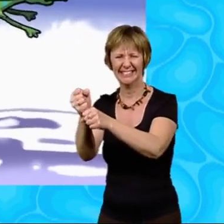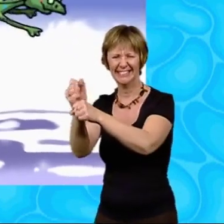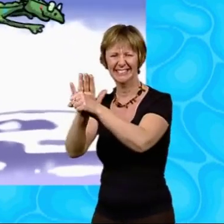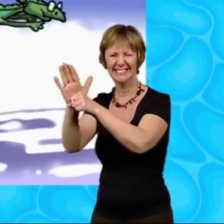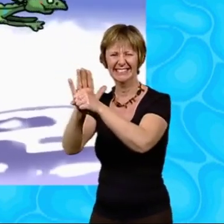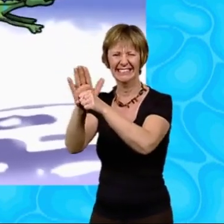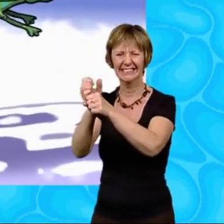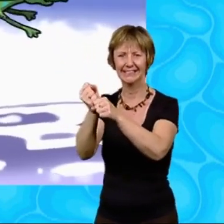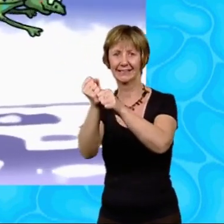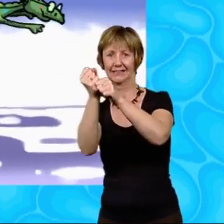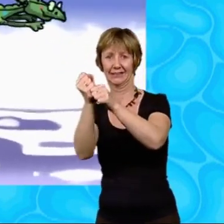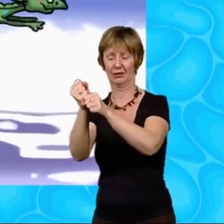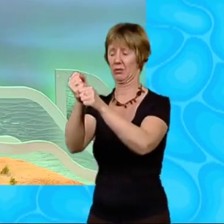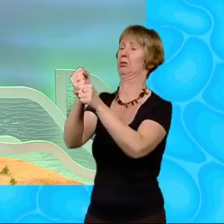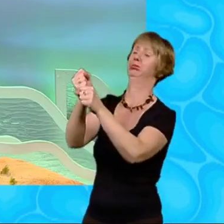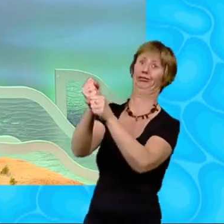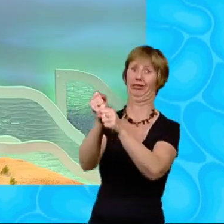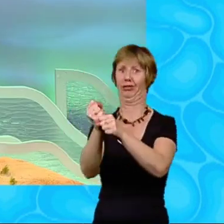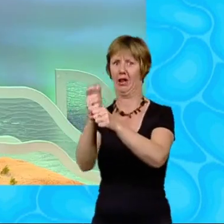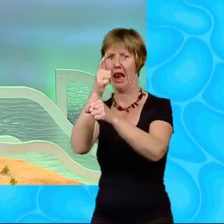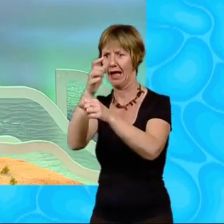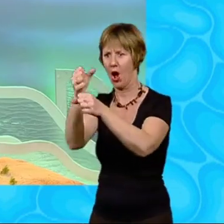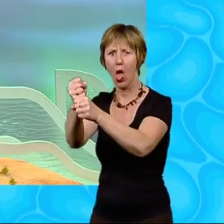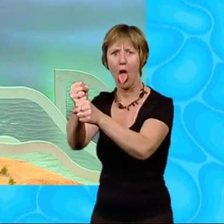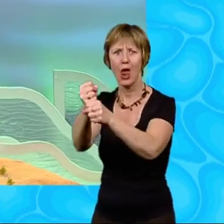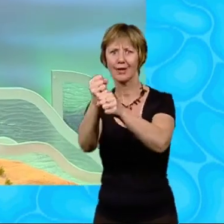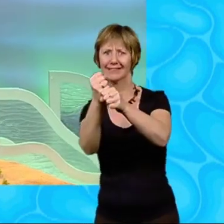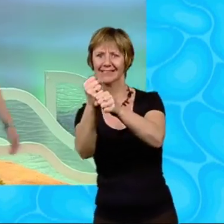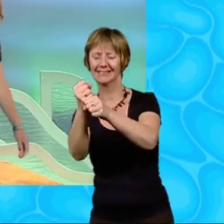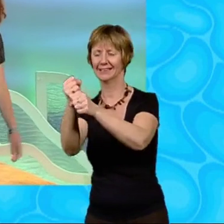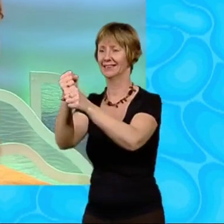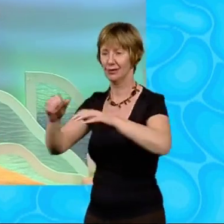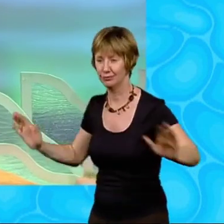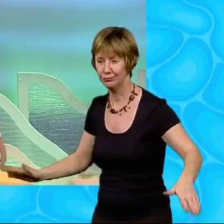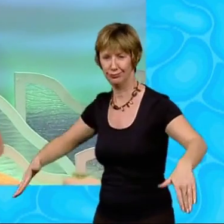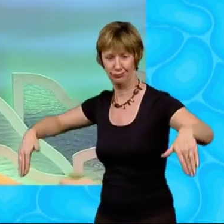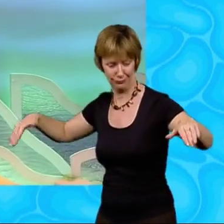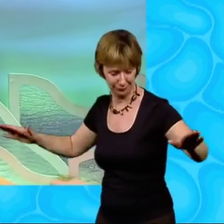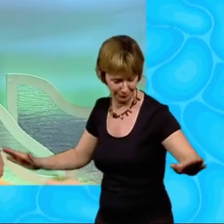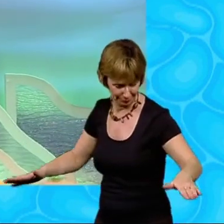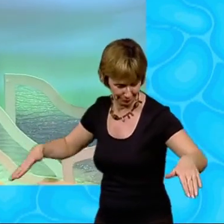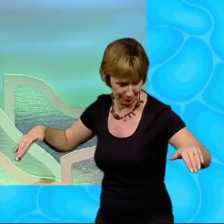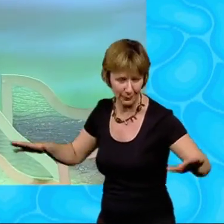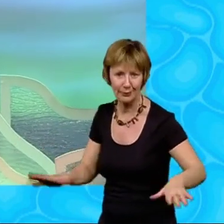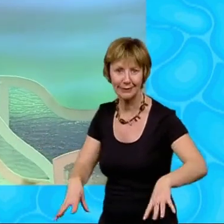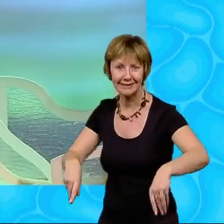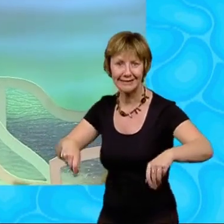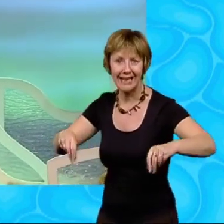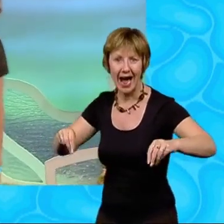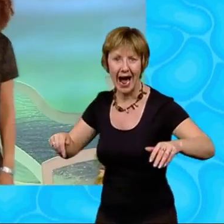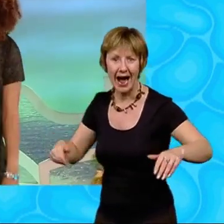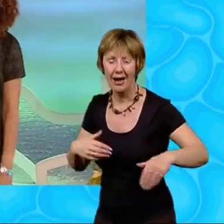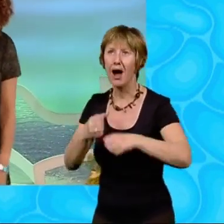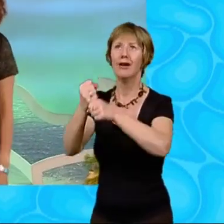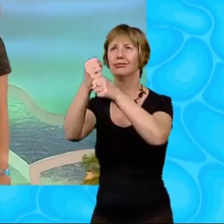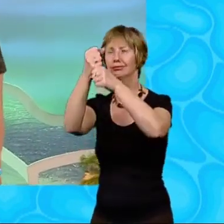I'd have slid right off into the sea below. Miss Porter flew further up the beach to where it was safe. She made sure my feet were on the